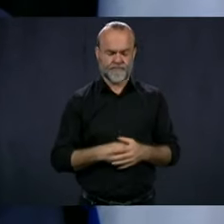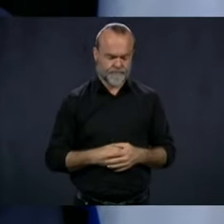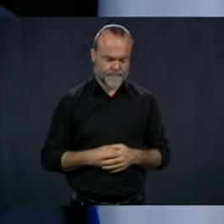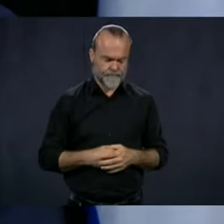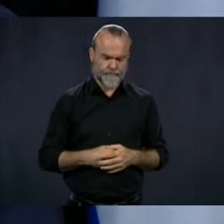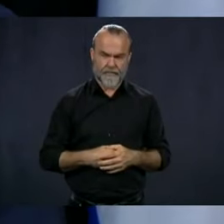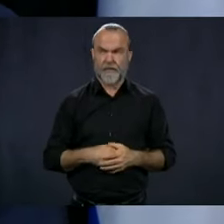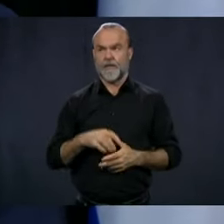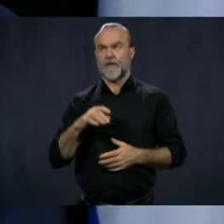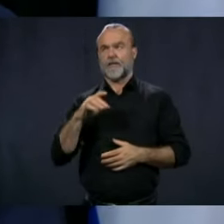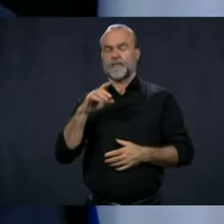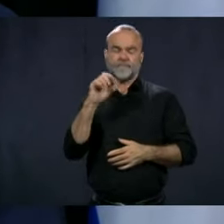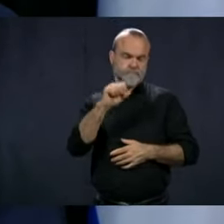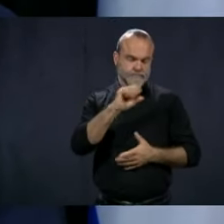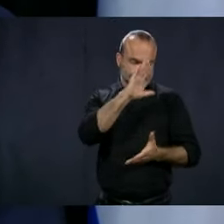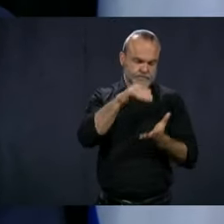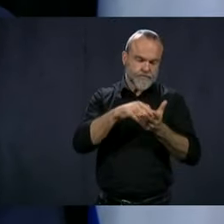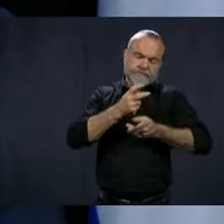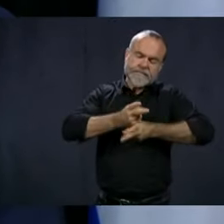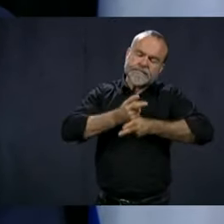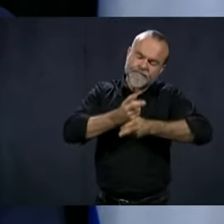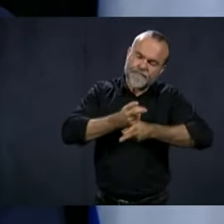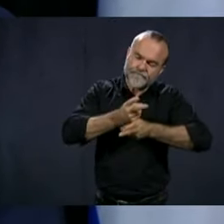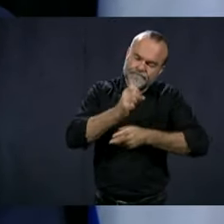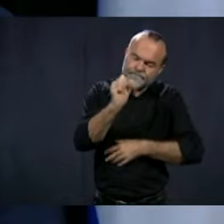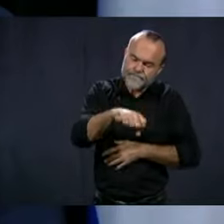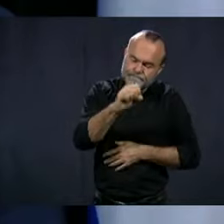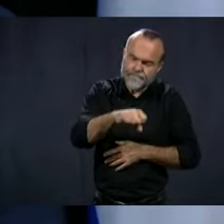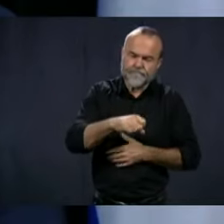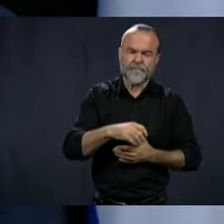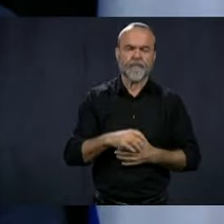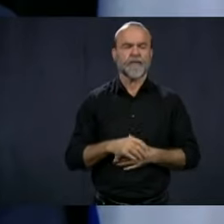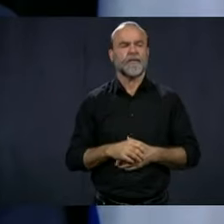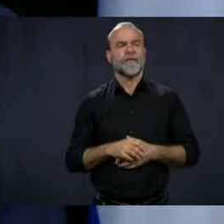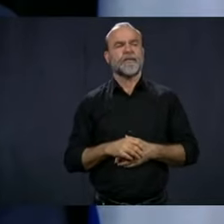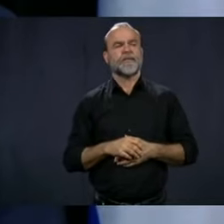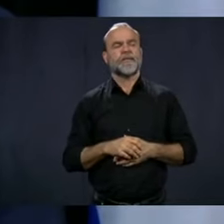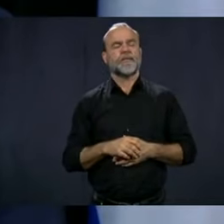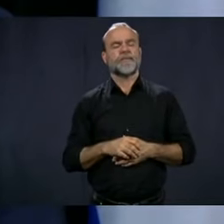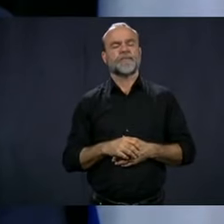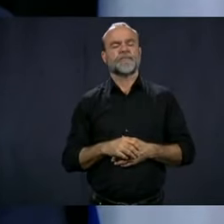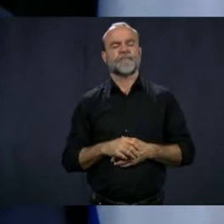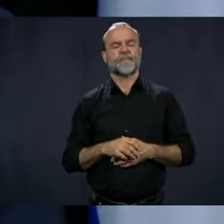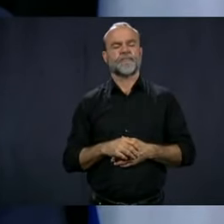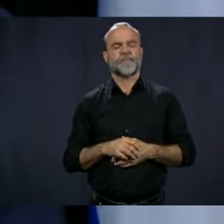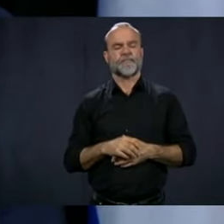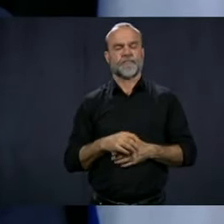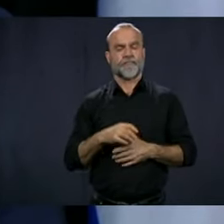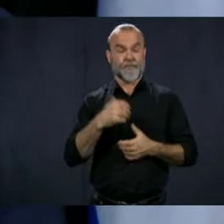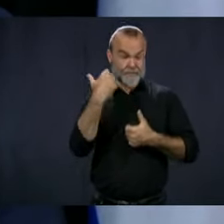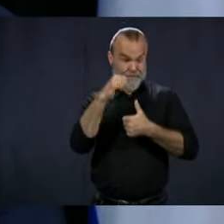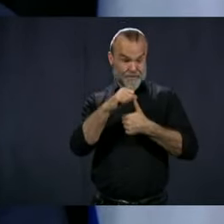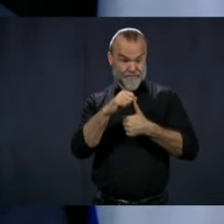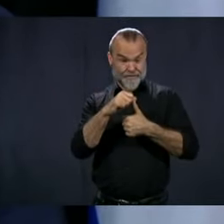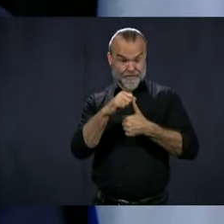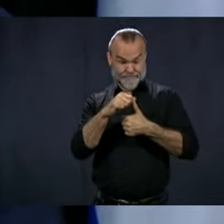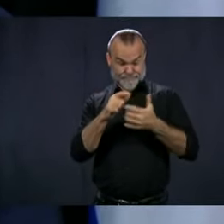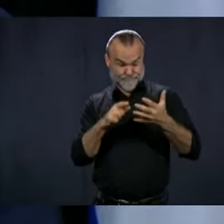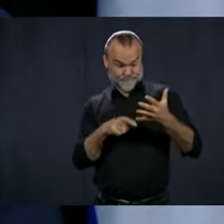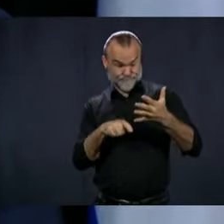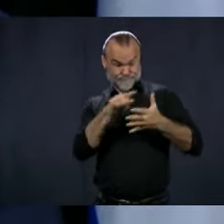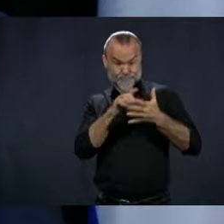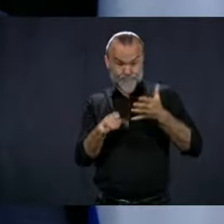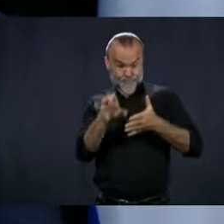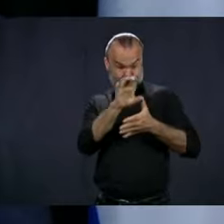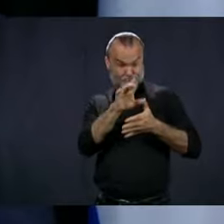all, the situation is fragile because it's clear that we had the criteria to go opening. Okay.